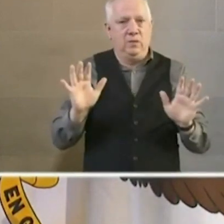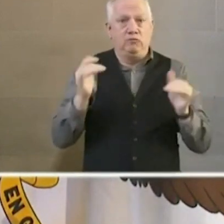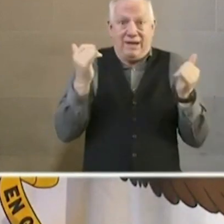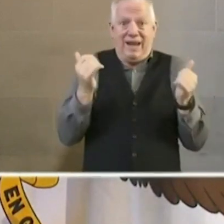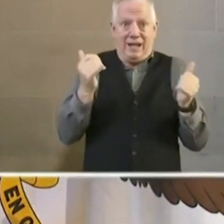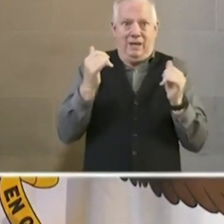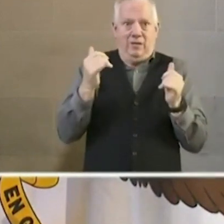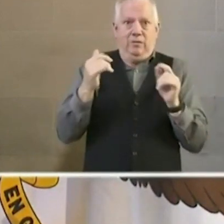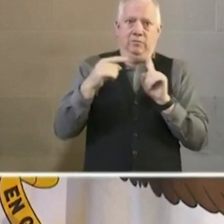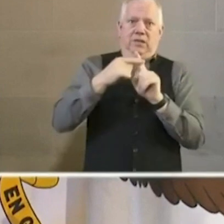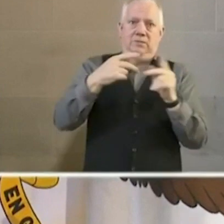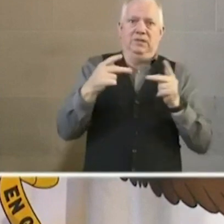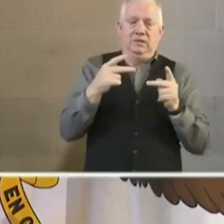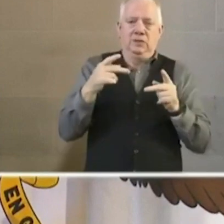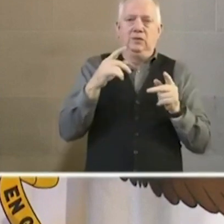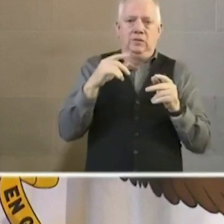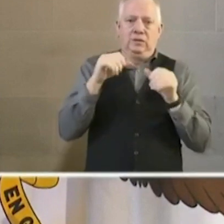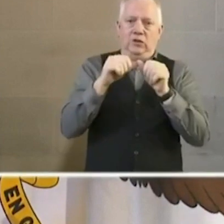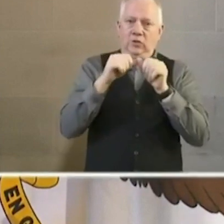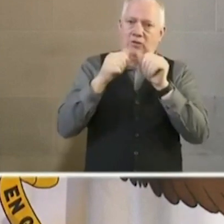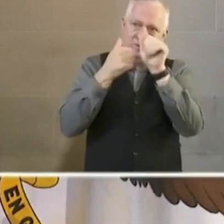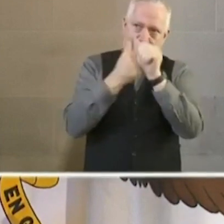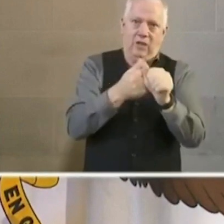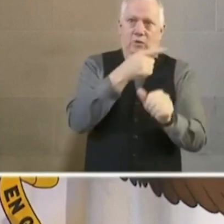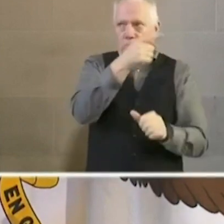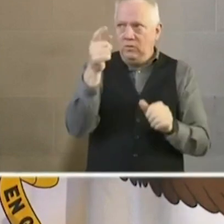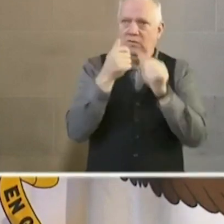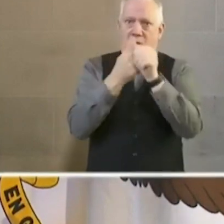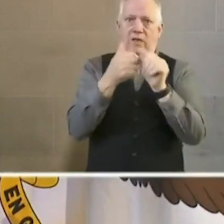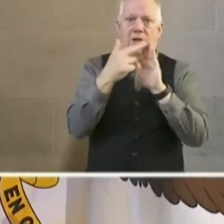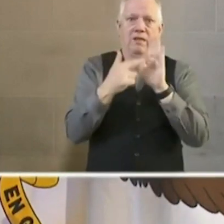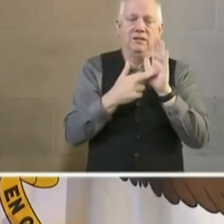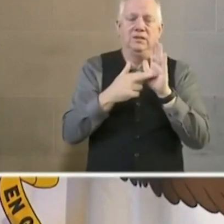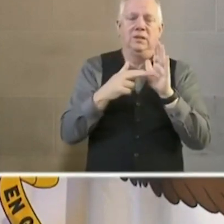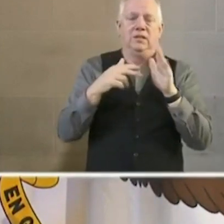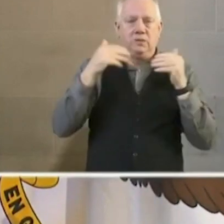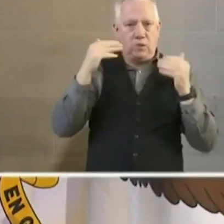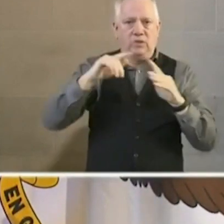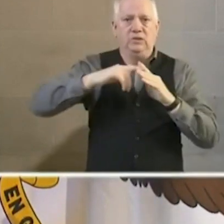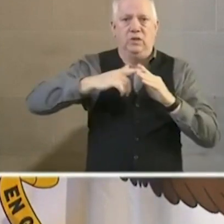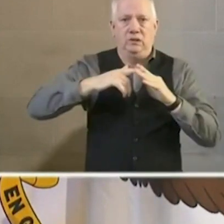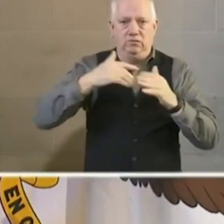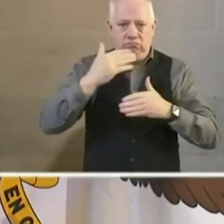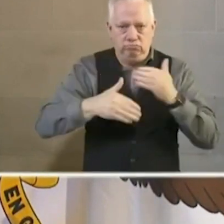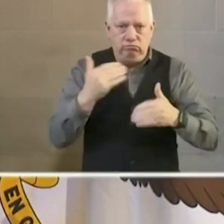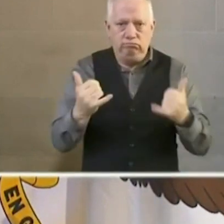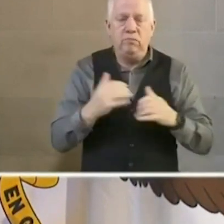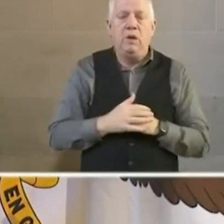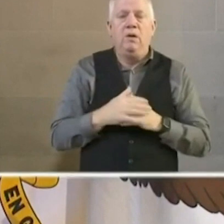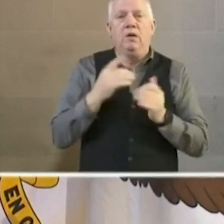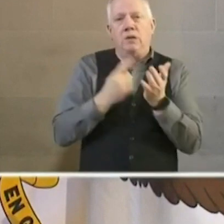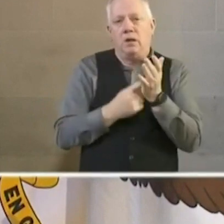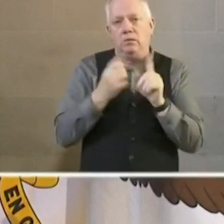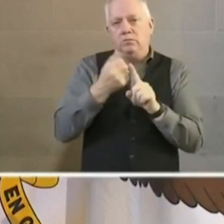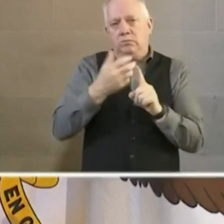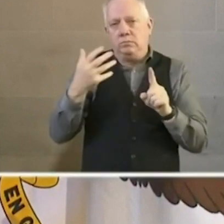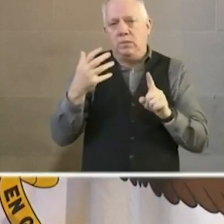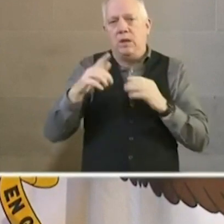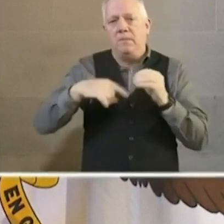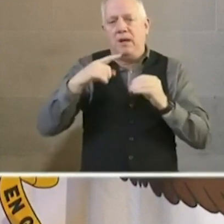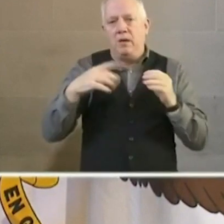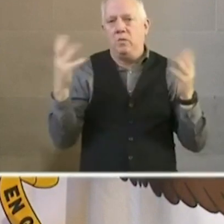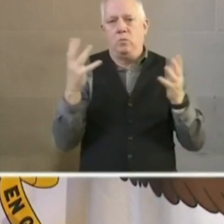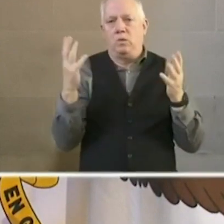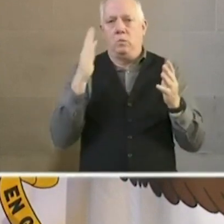place. We're in a good place because you continue to follow the guidelines. So let's just get started. I want to talk a little bit about